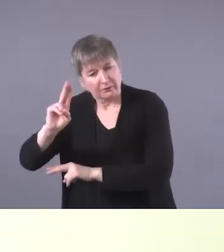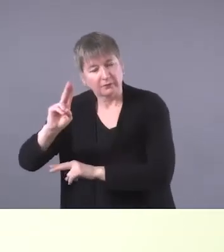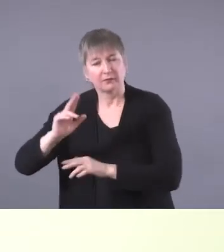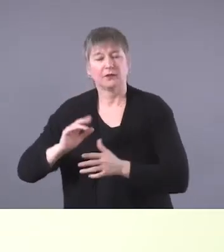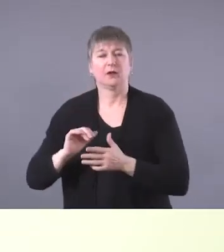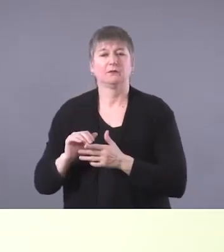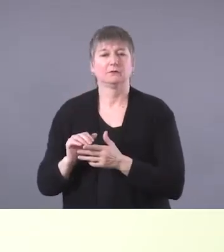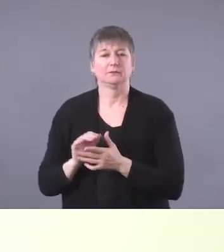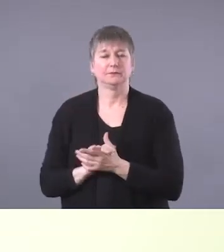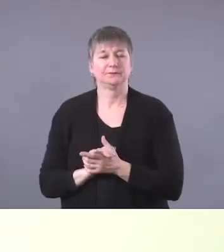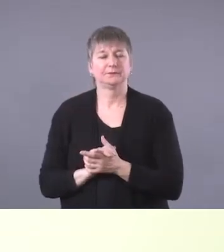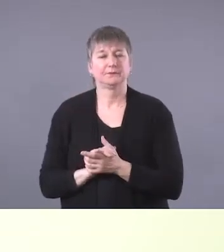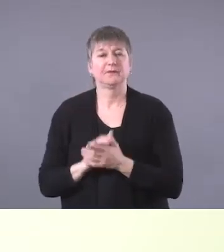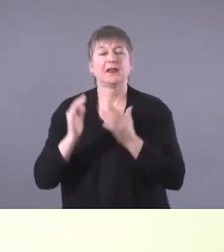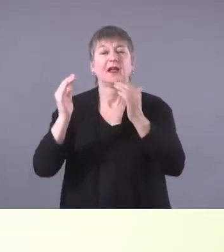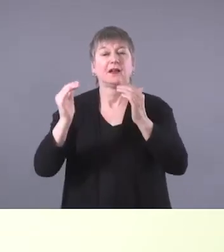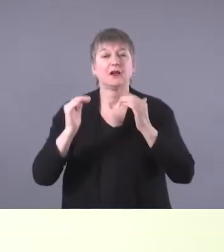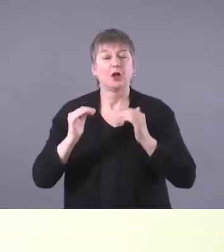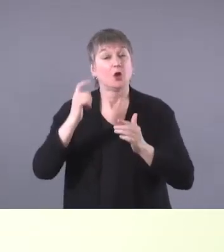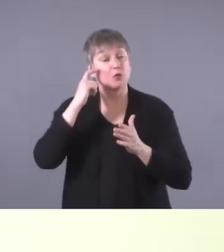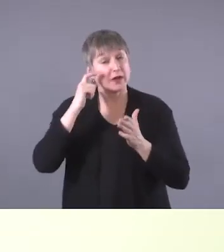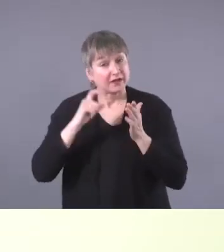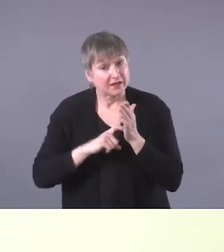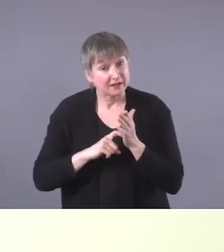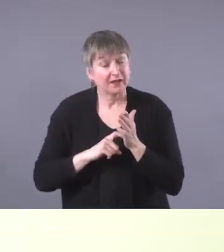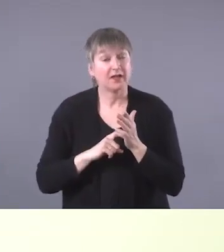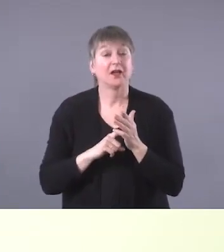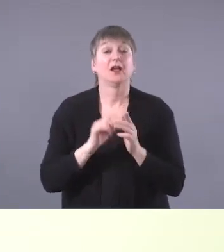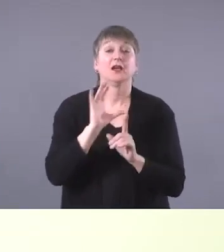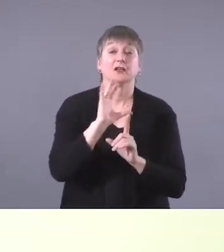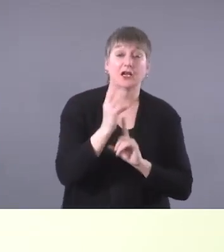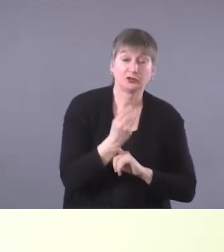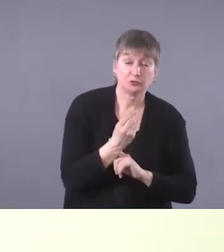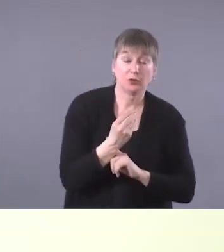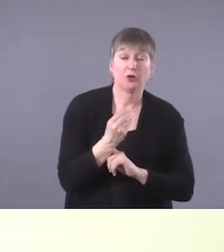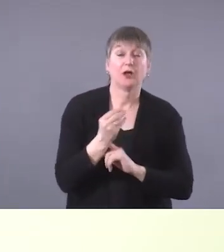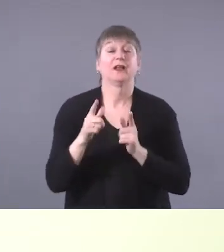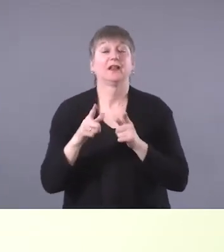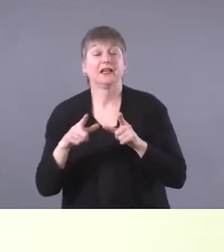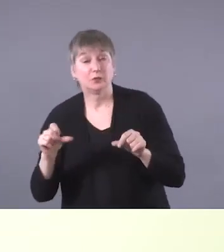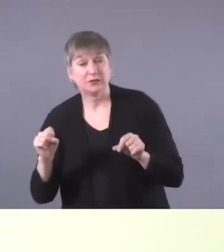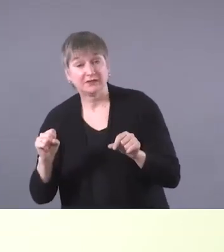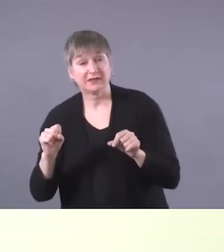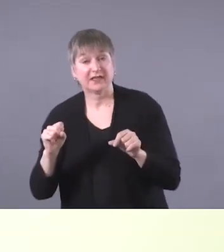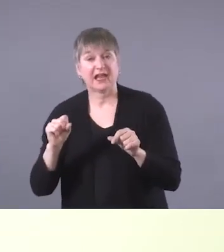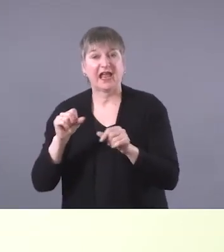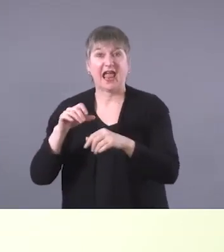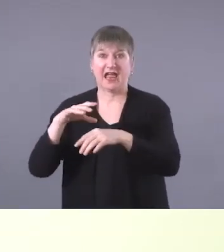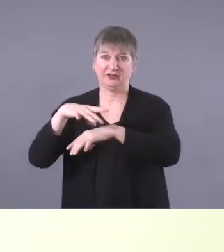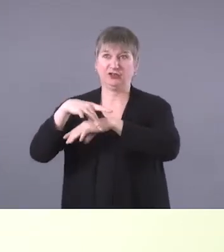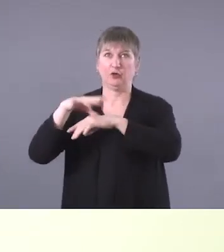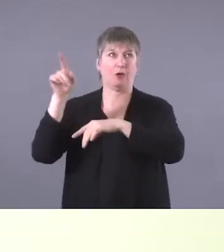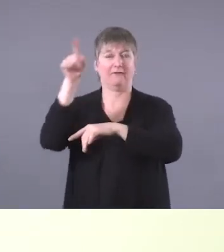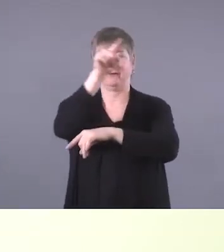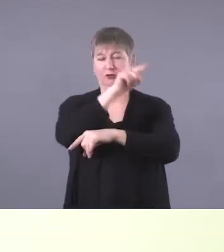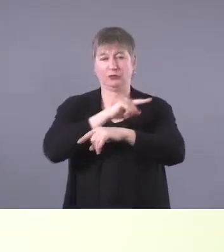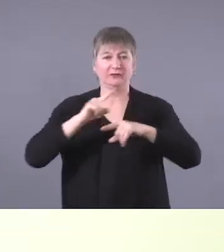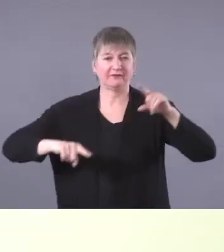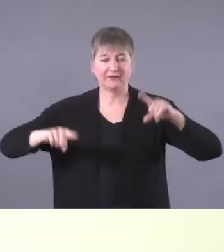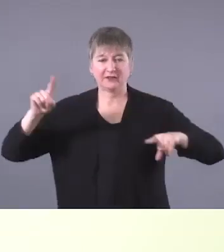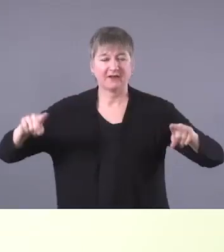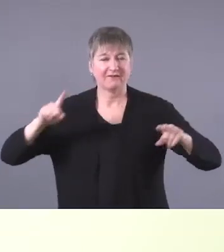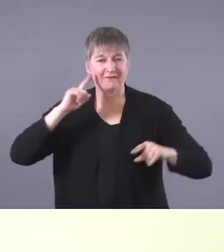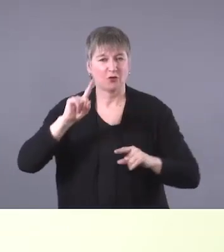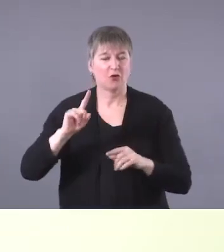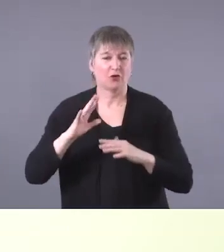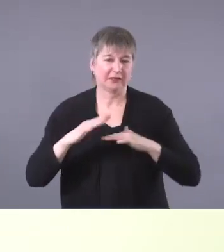thing is, recognizing the cultural linguistic and geographical diversity of first nations. So we're really, uh,